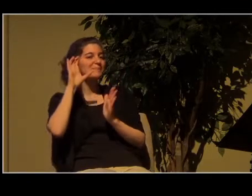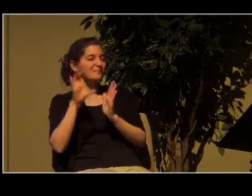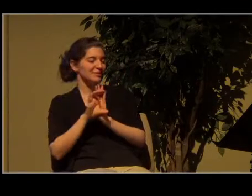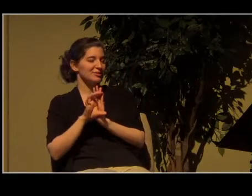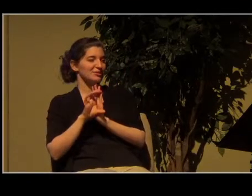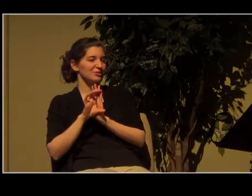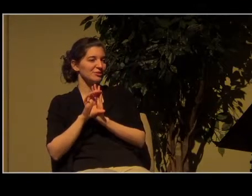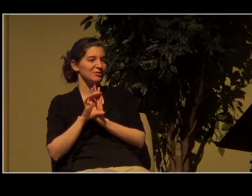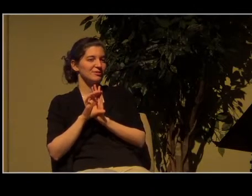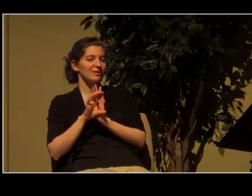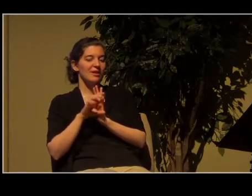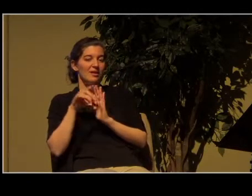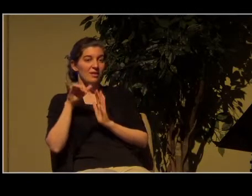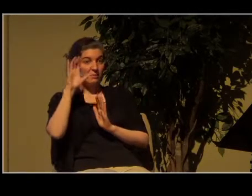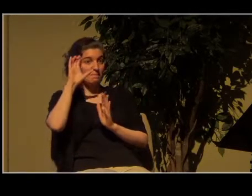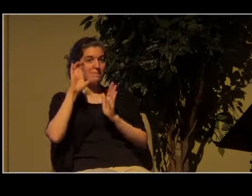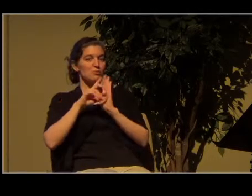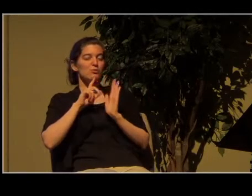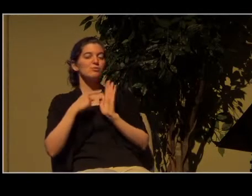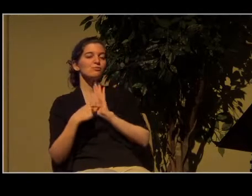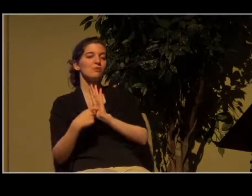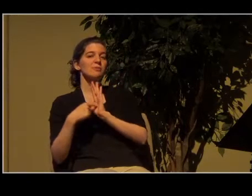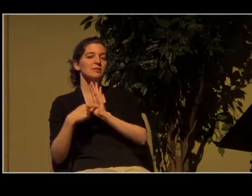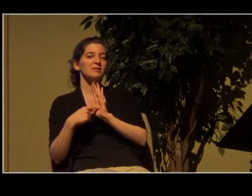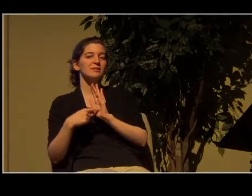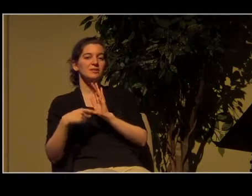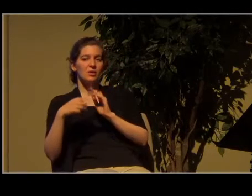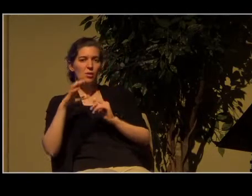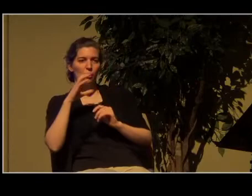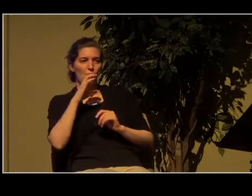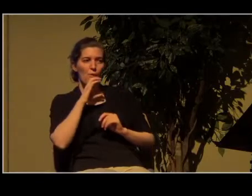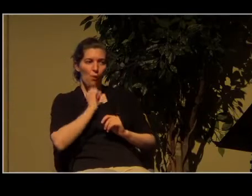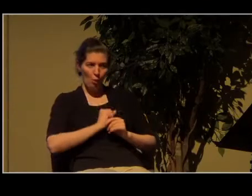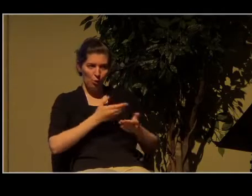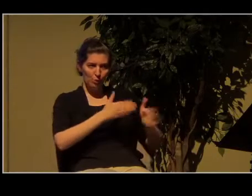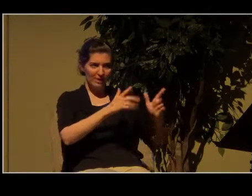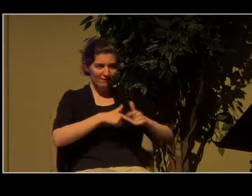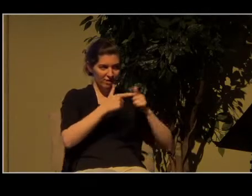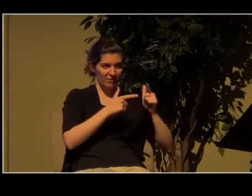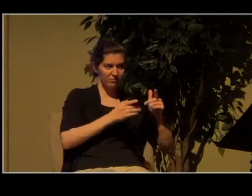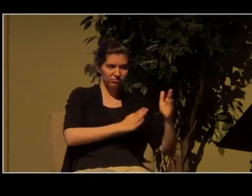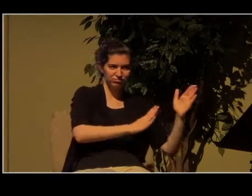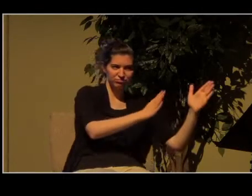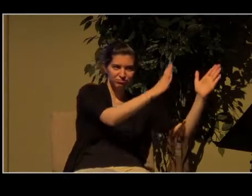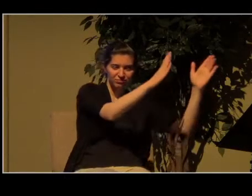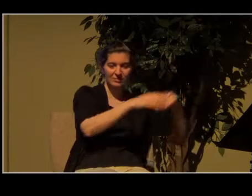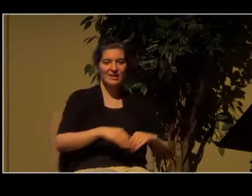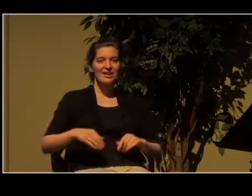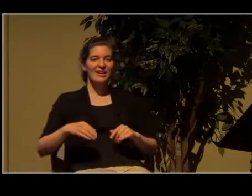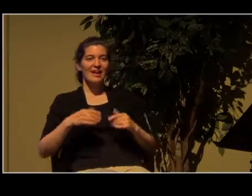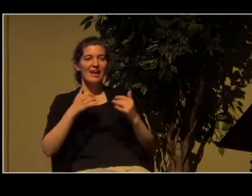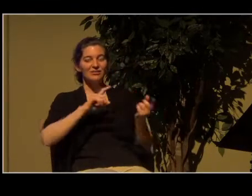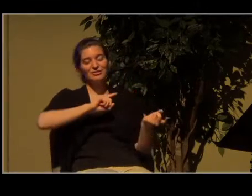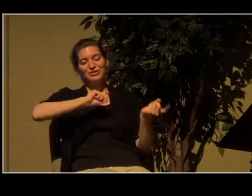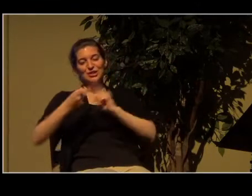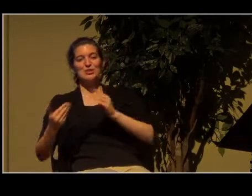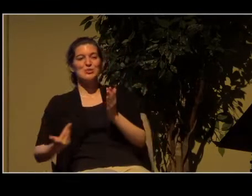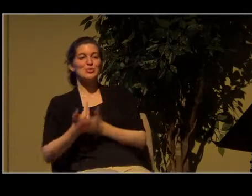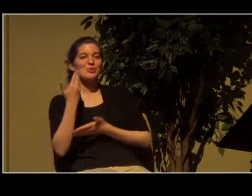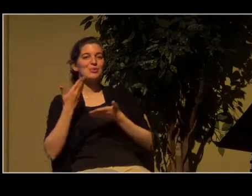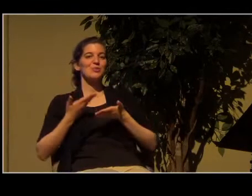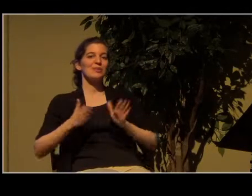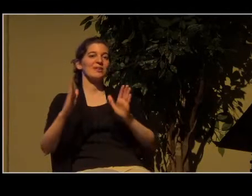a modeling the old way of life that she used to live versus the new way of life that she had adopted